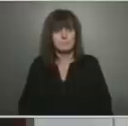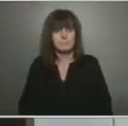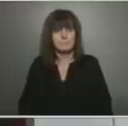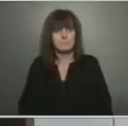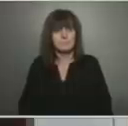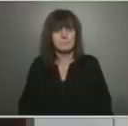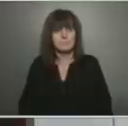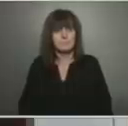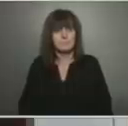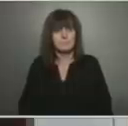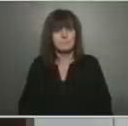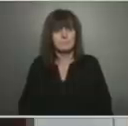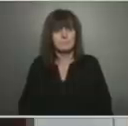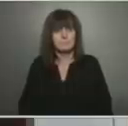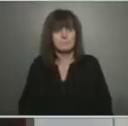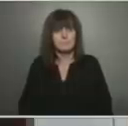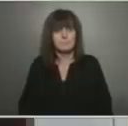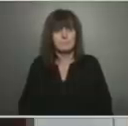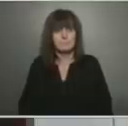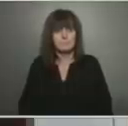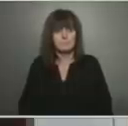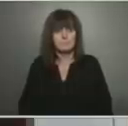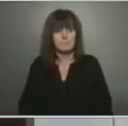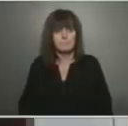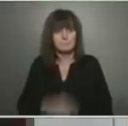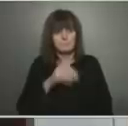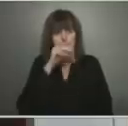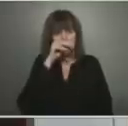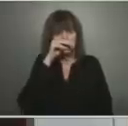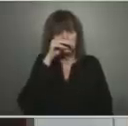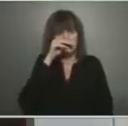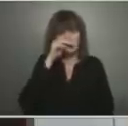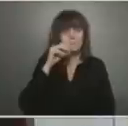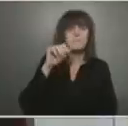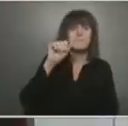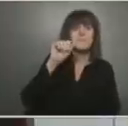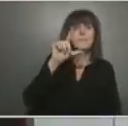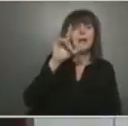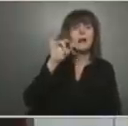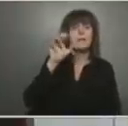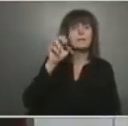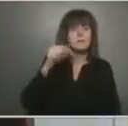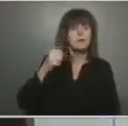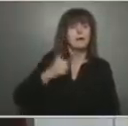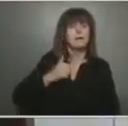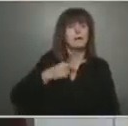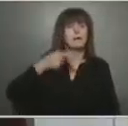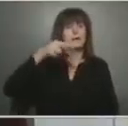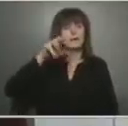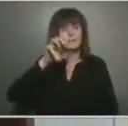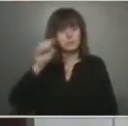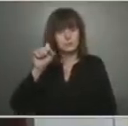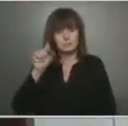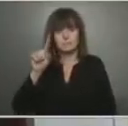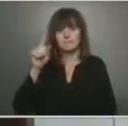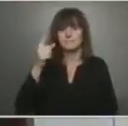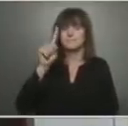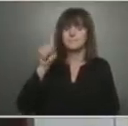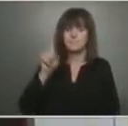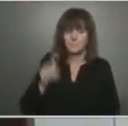Your first question comes from Alison Jones with the Canadian Press. Please go ahead. Hi, Dr. Moore.